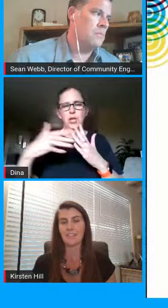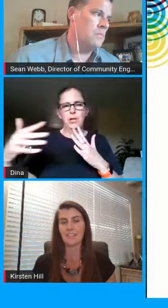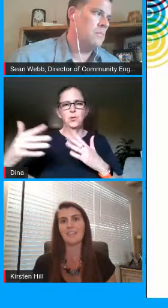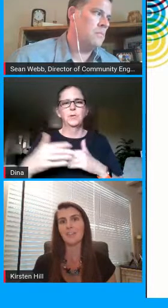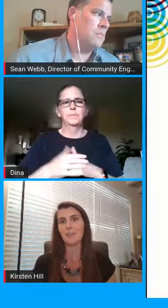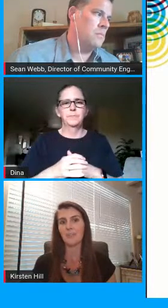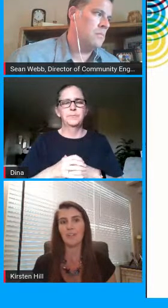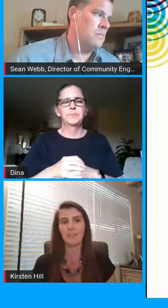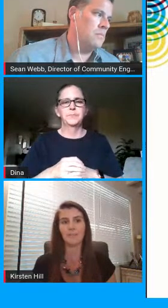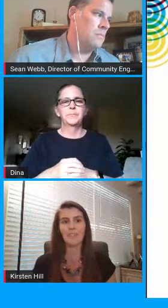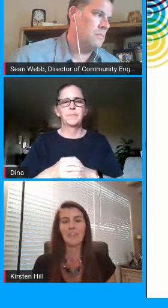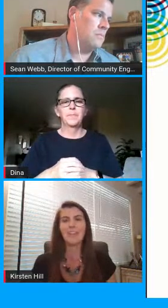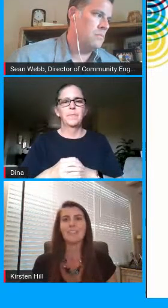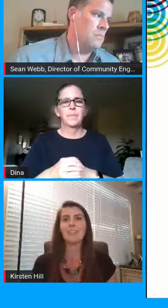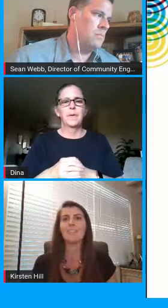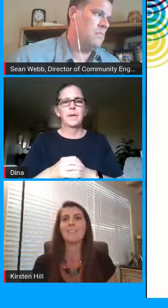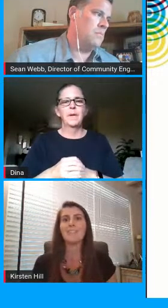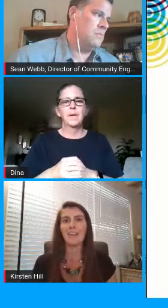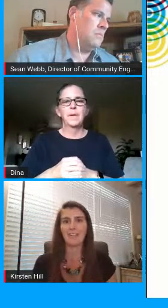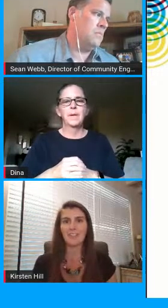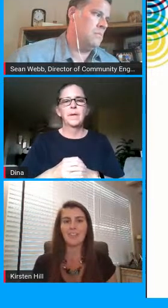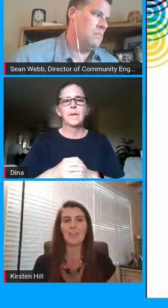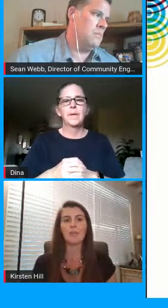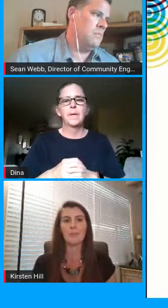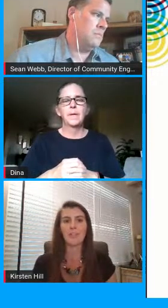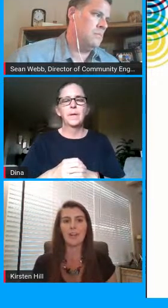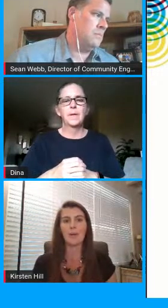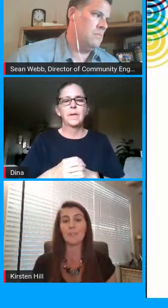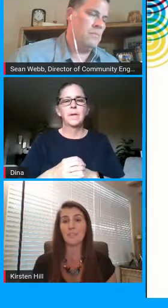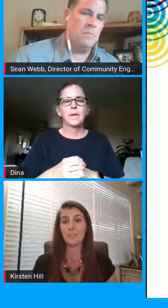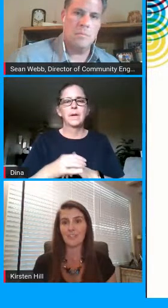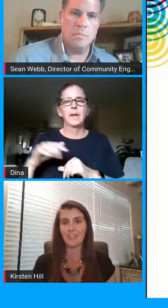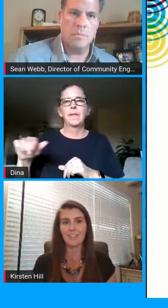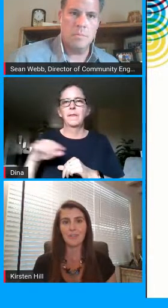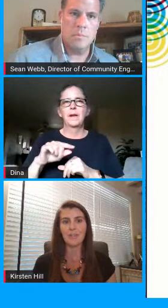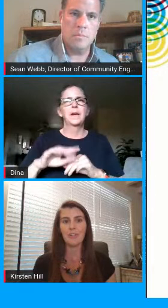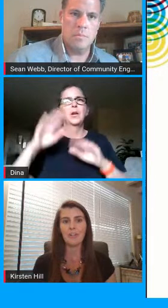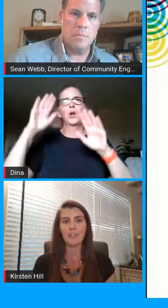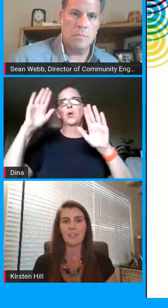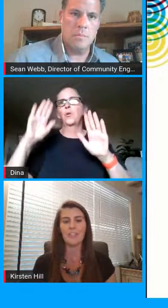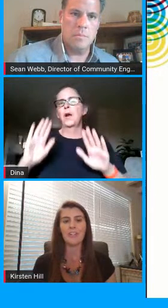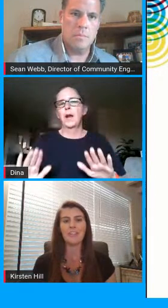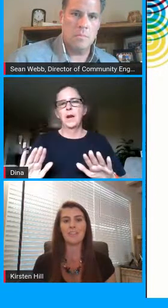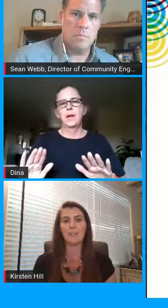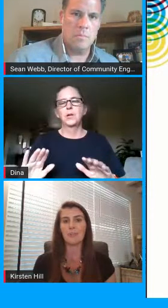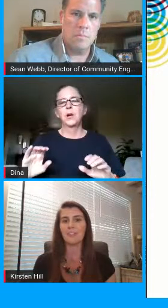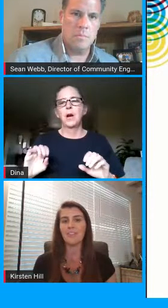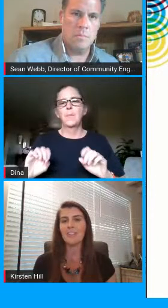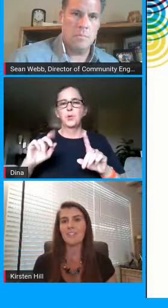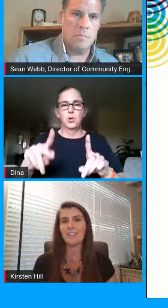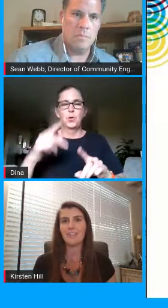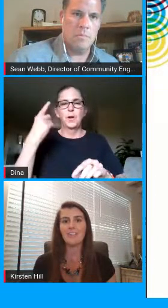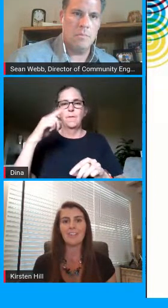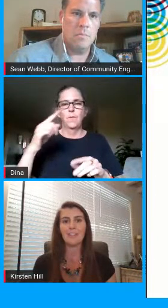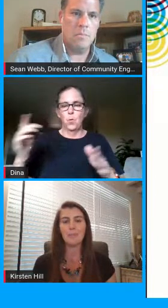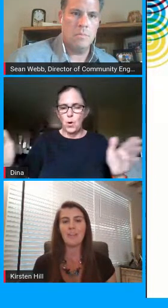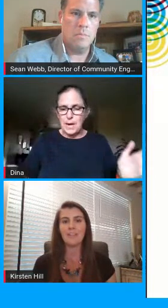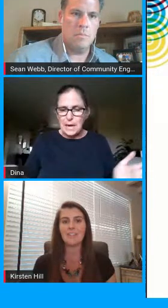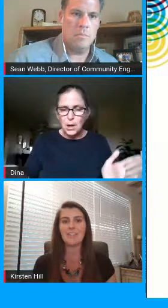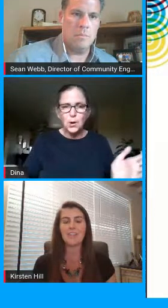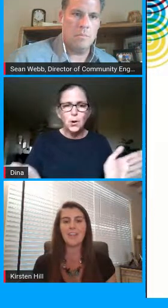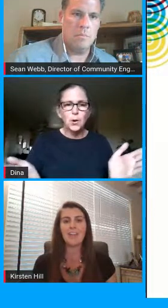daily tasks as they go along so this is actually a great opportunity to encourage self-regulation